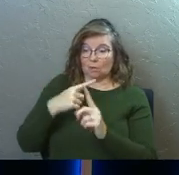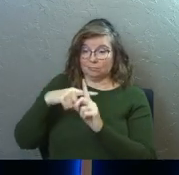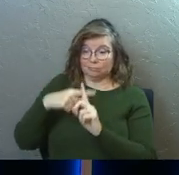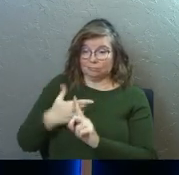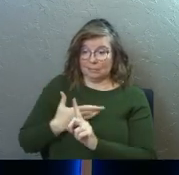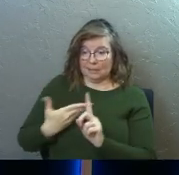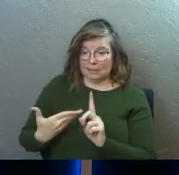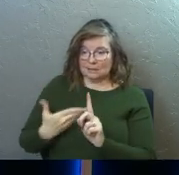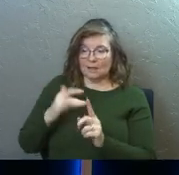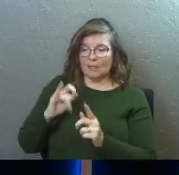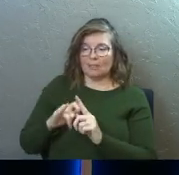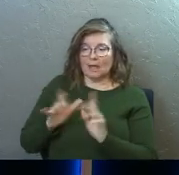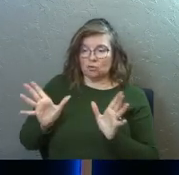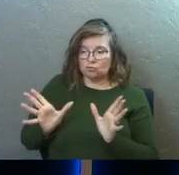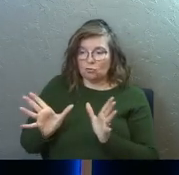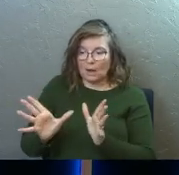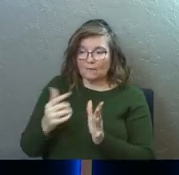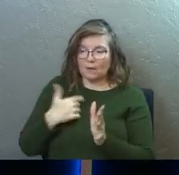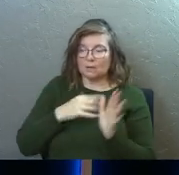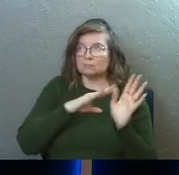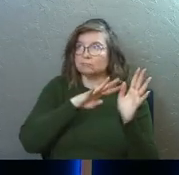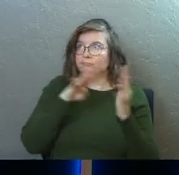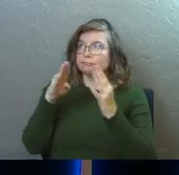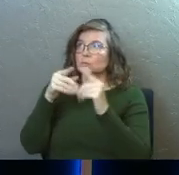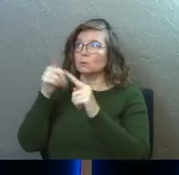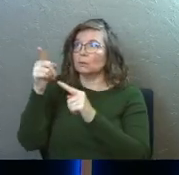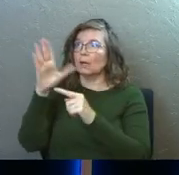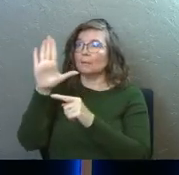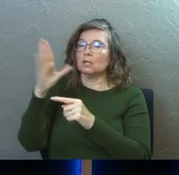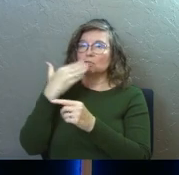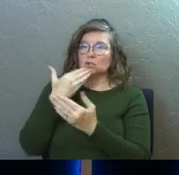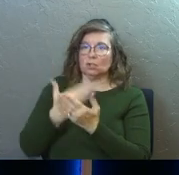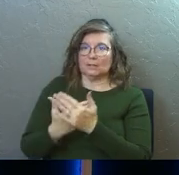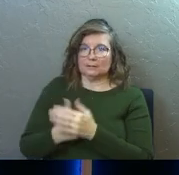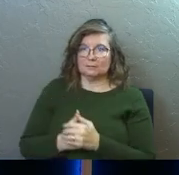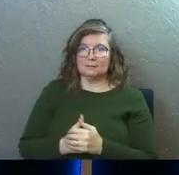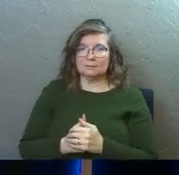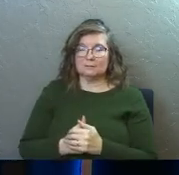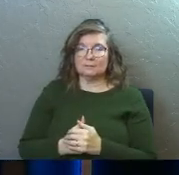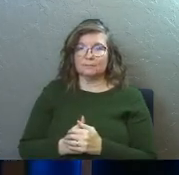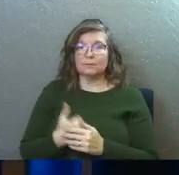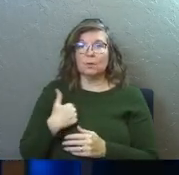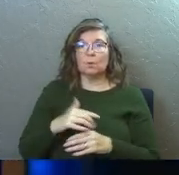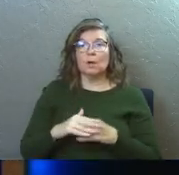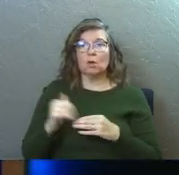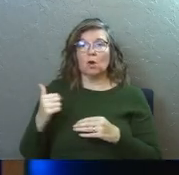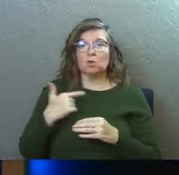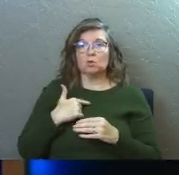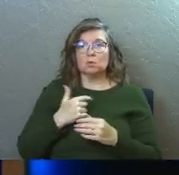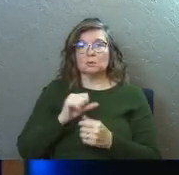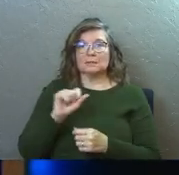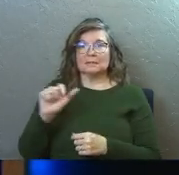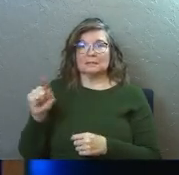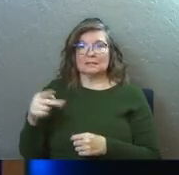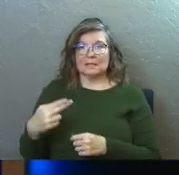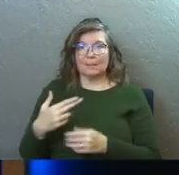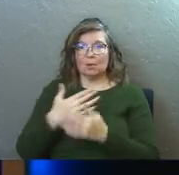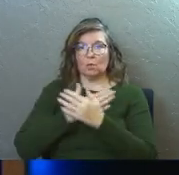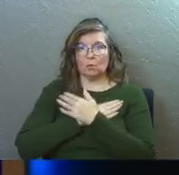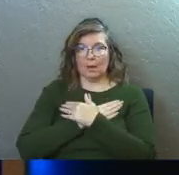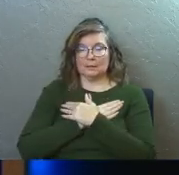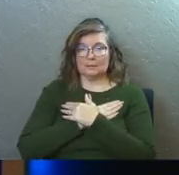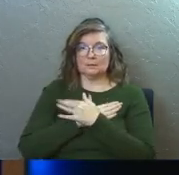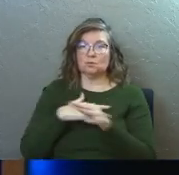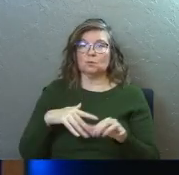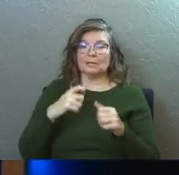things that drive us toward him and his goodness. We are called to this Sabbath rest. We are called to